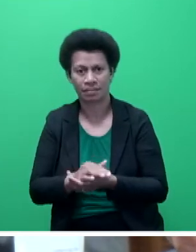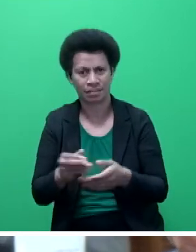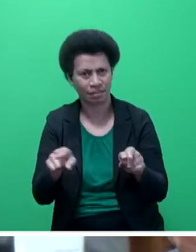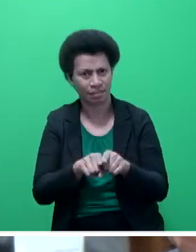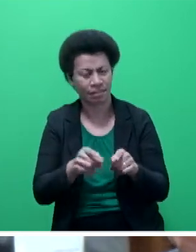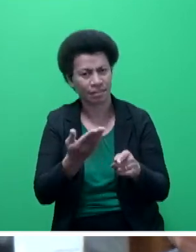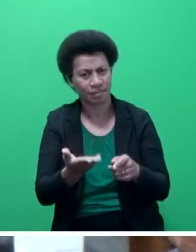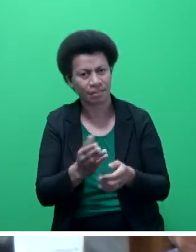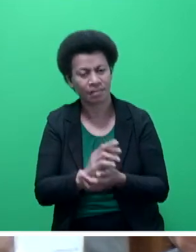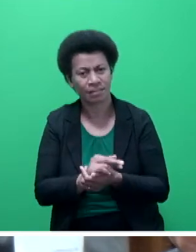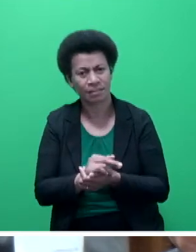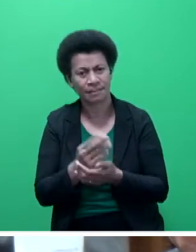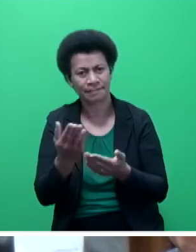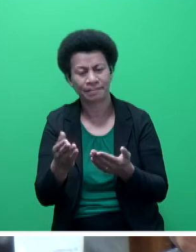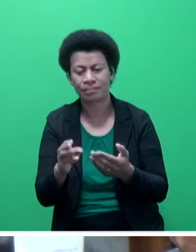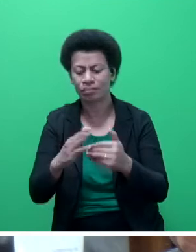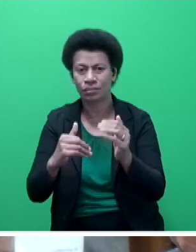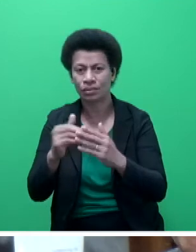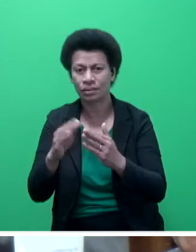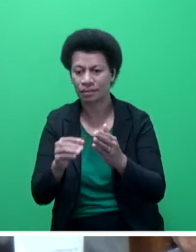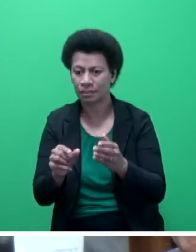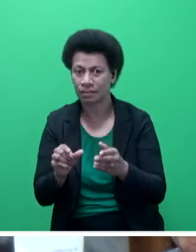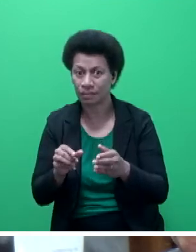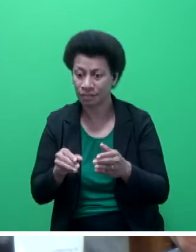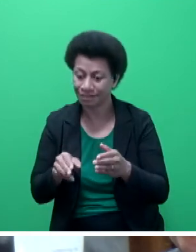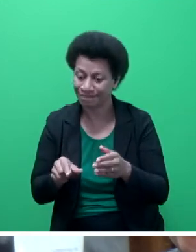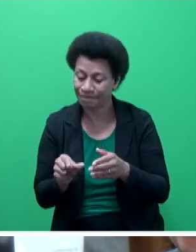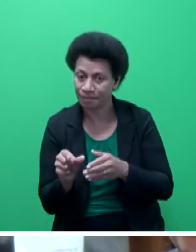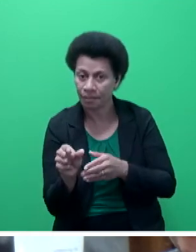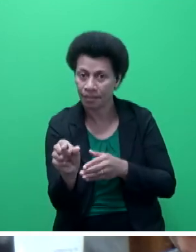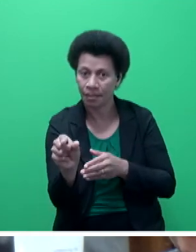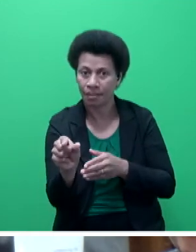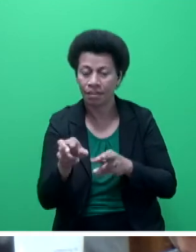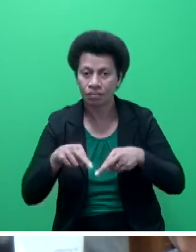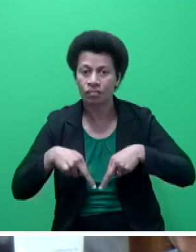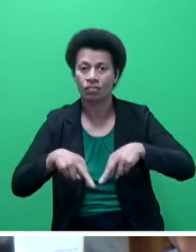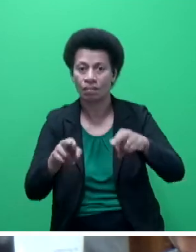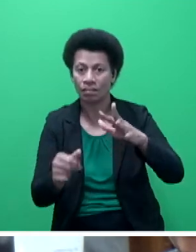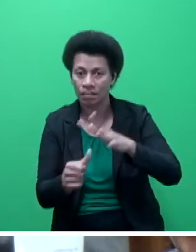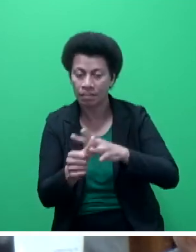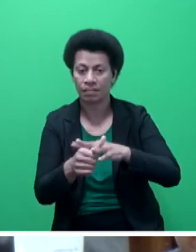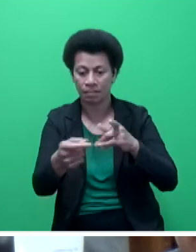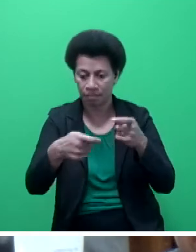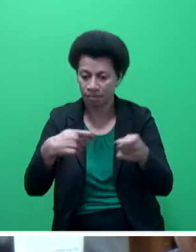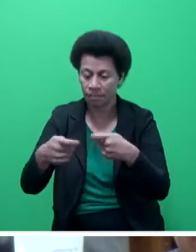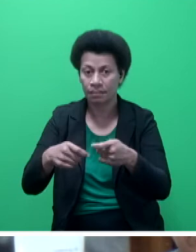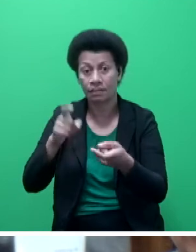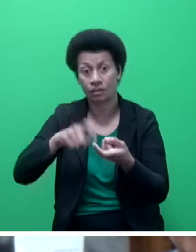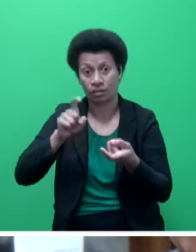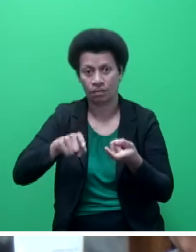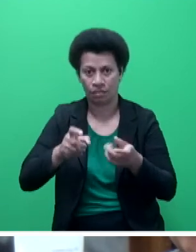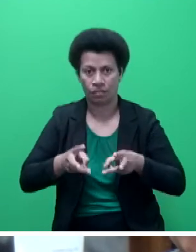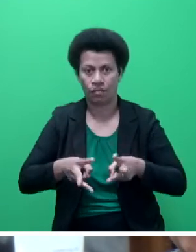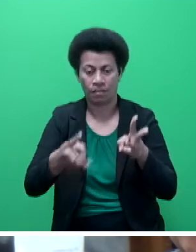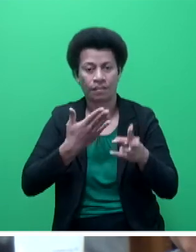Maritime Development does, building footpaths, getting people access, giving people access through roads, through markets, much cheaper way, Mr Speaker, they